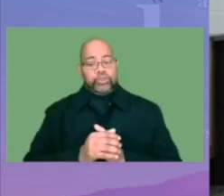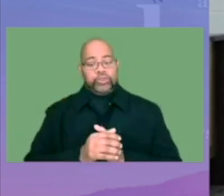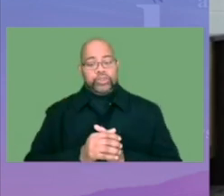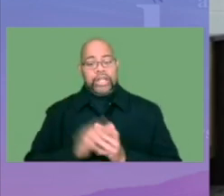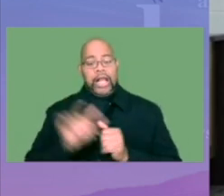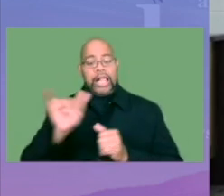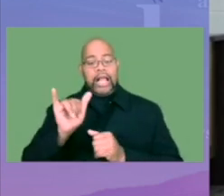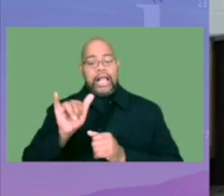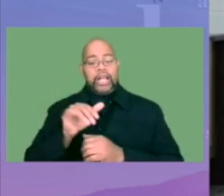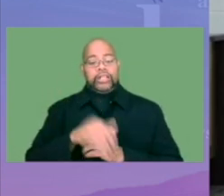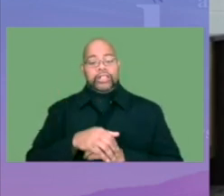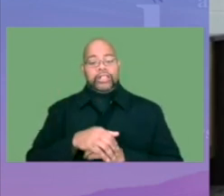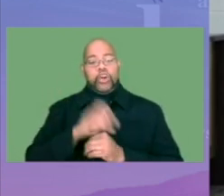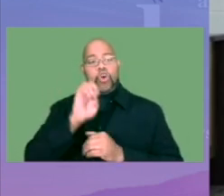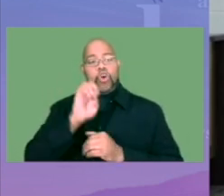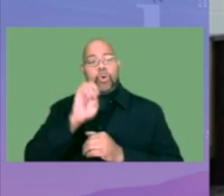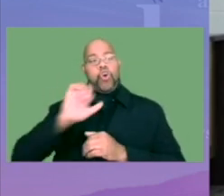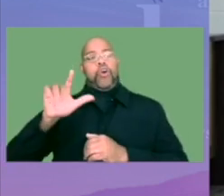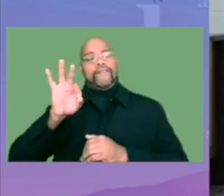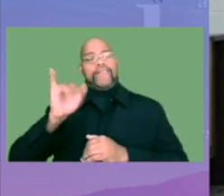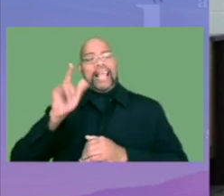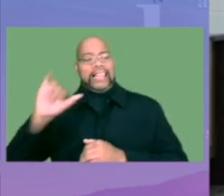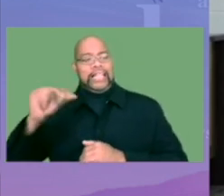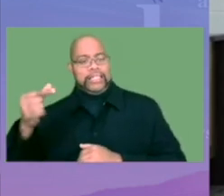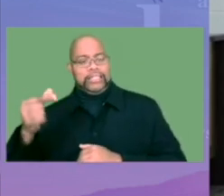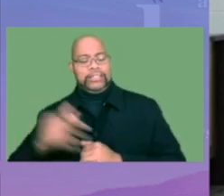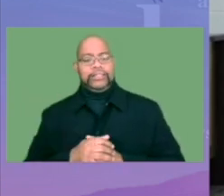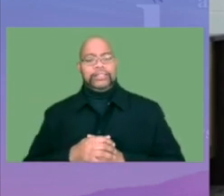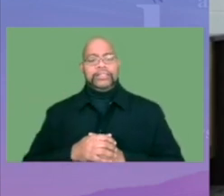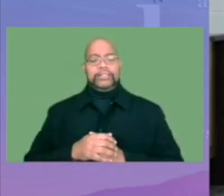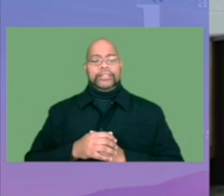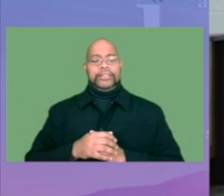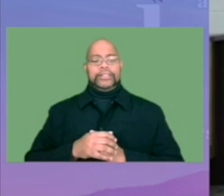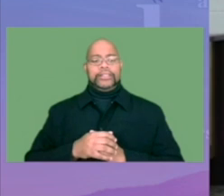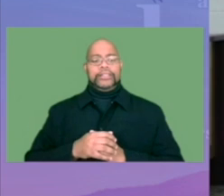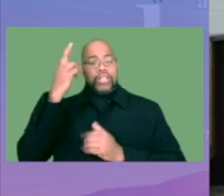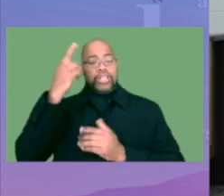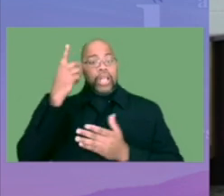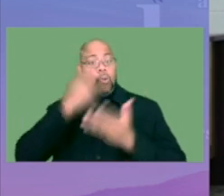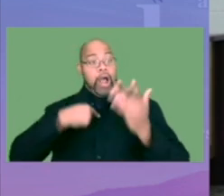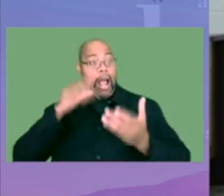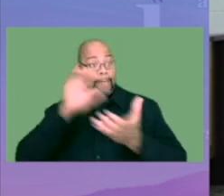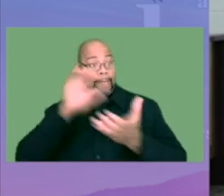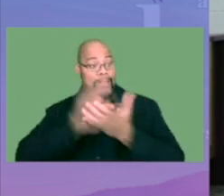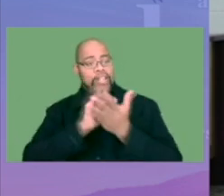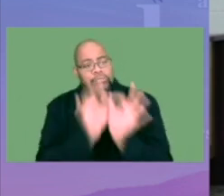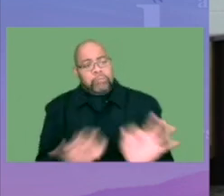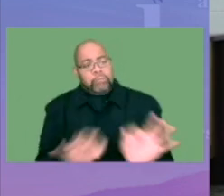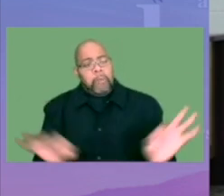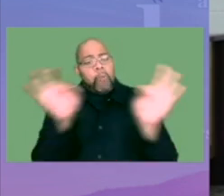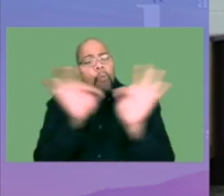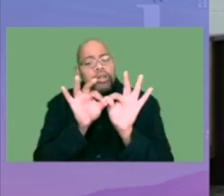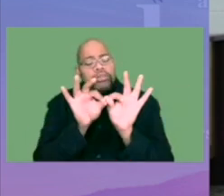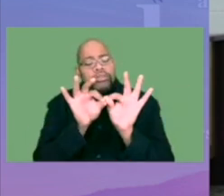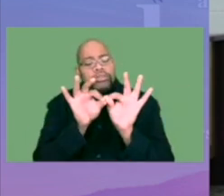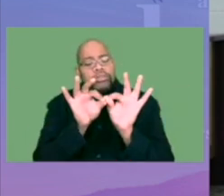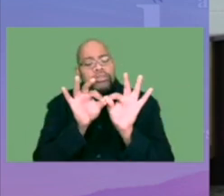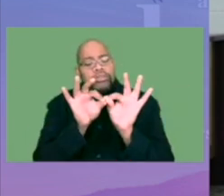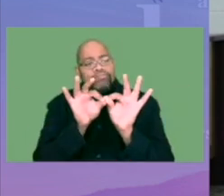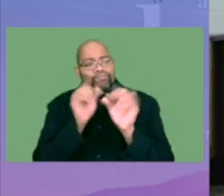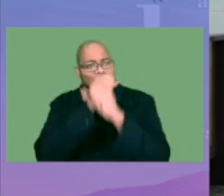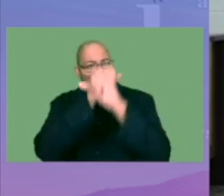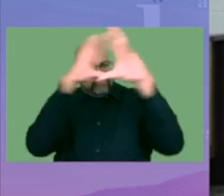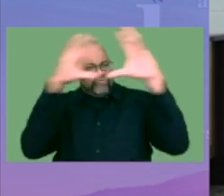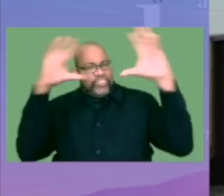school leaders, like Earl Phelan, to realize what I believe is a critically